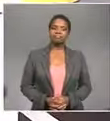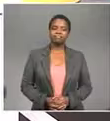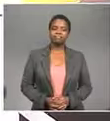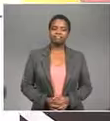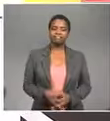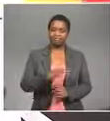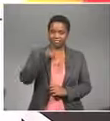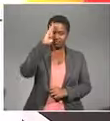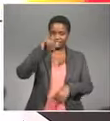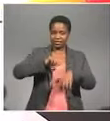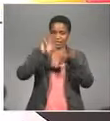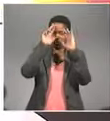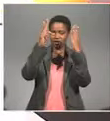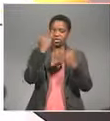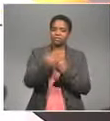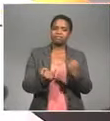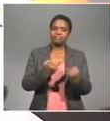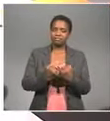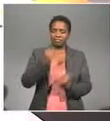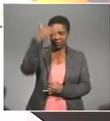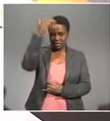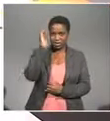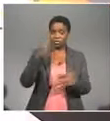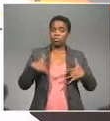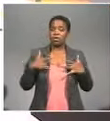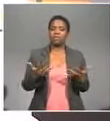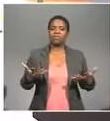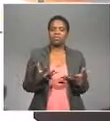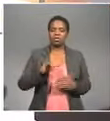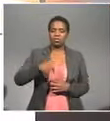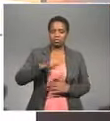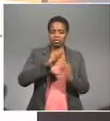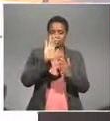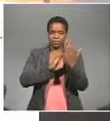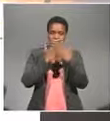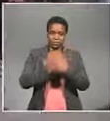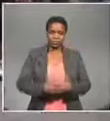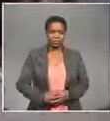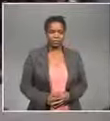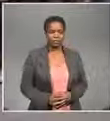good evening it's eight o'clock I'm Sally Burdett live from Johannesburg your top stories this evening